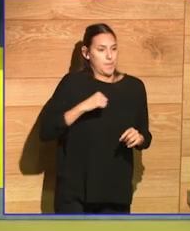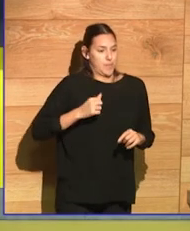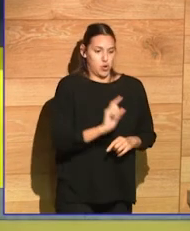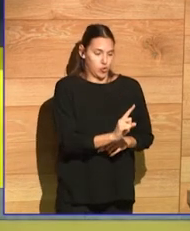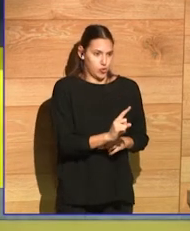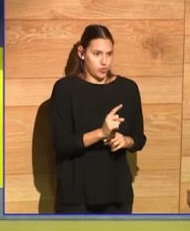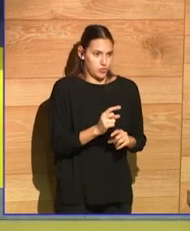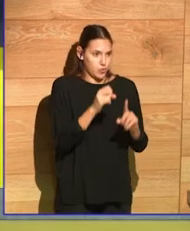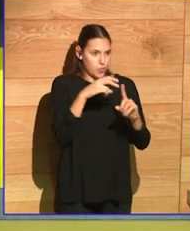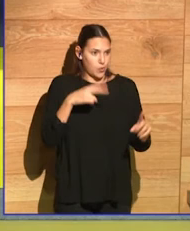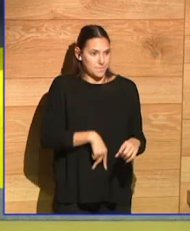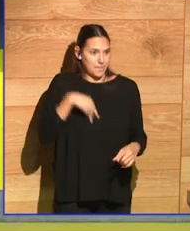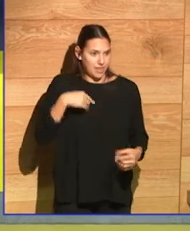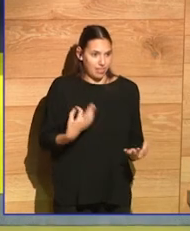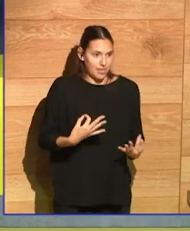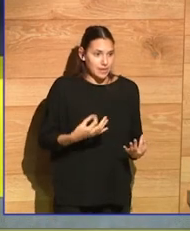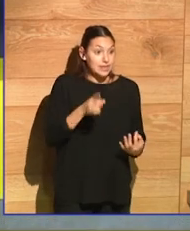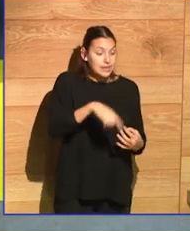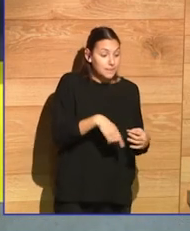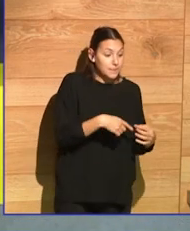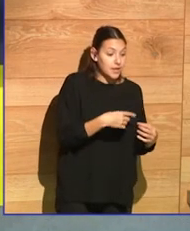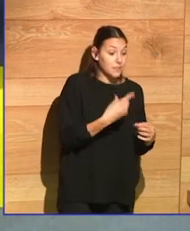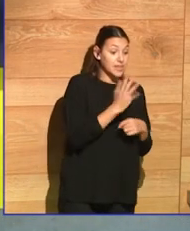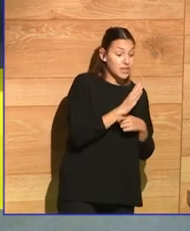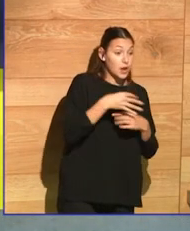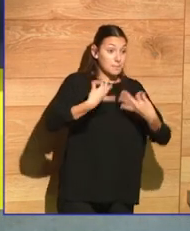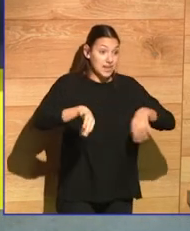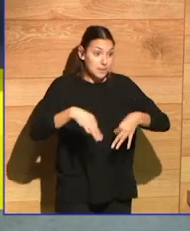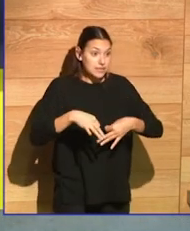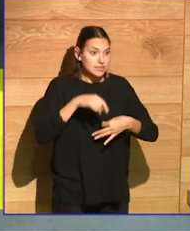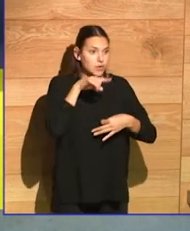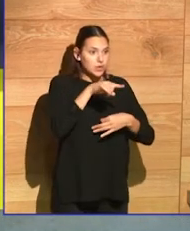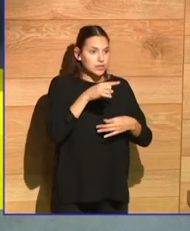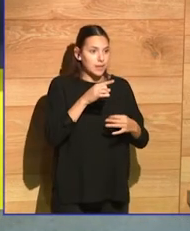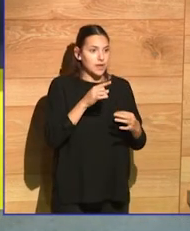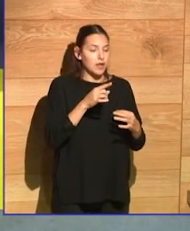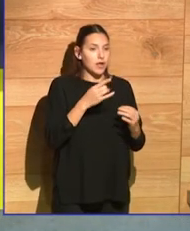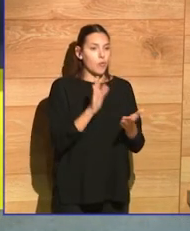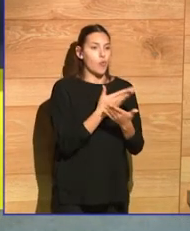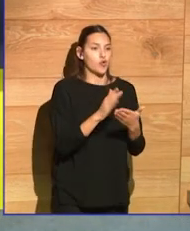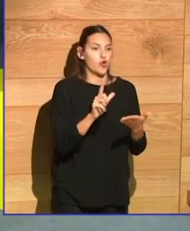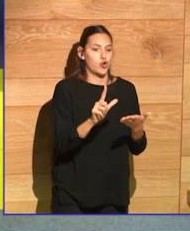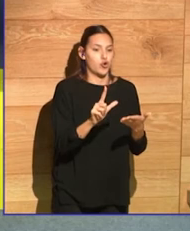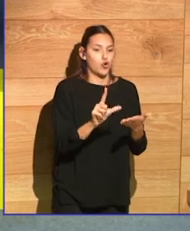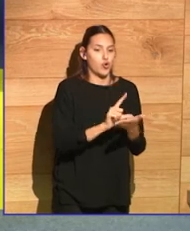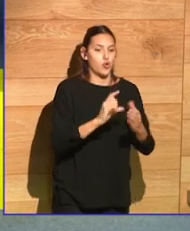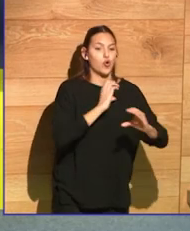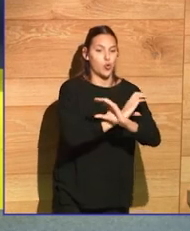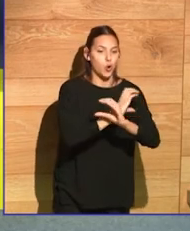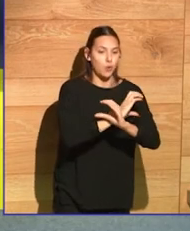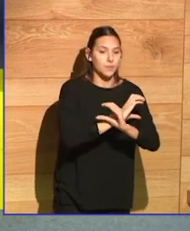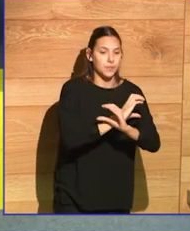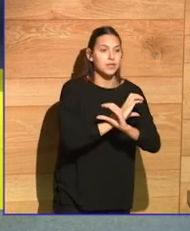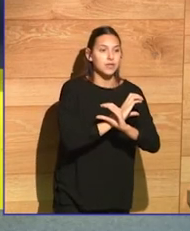Besides journalism and minimalism, at a certain point you get in touch with comic and graphic novel.